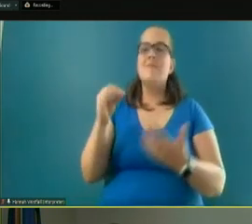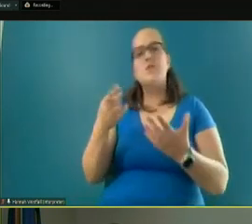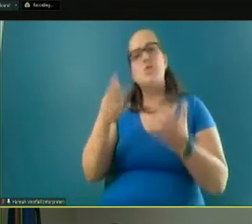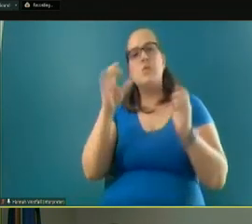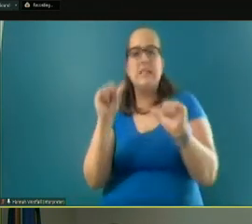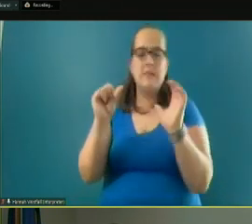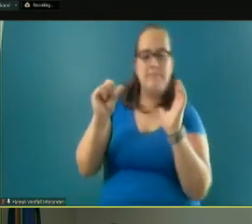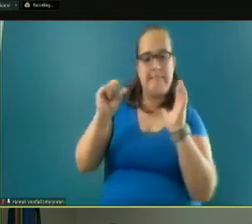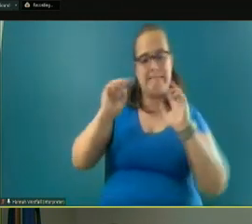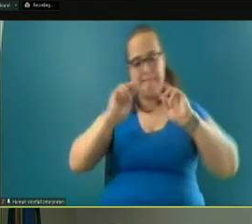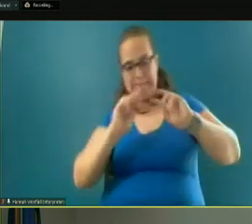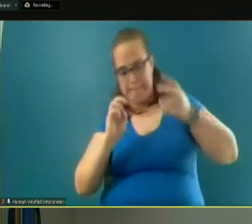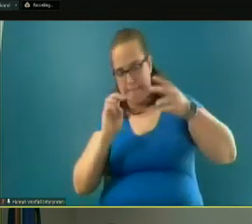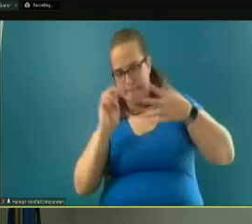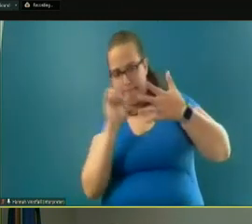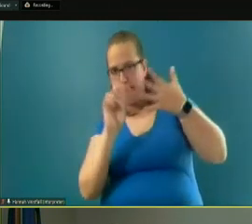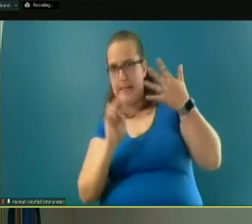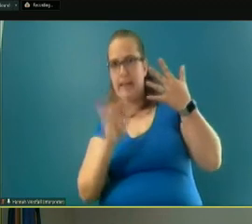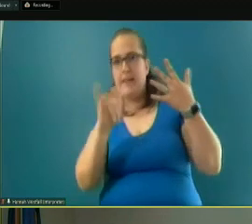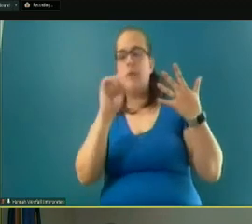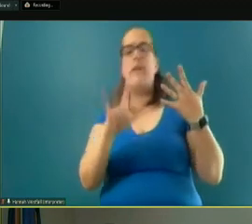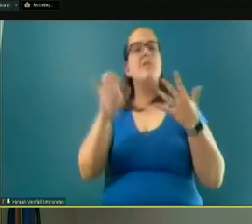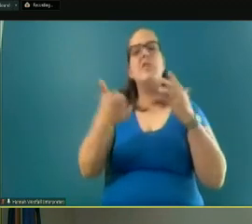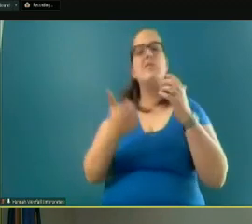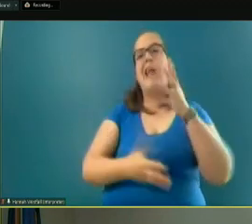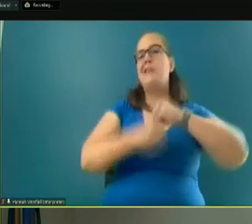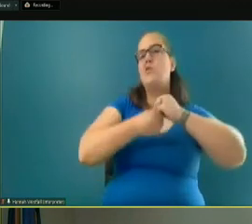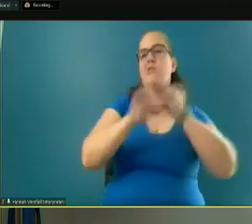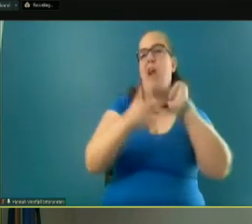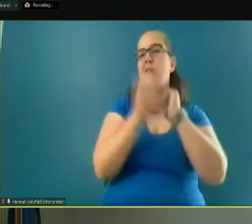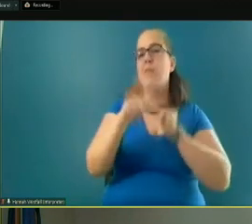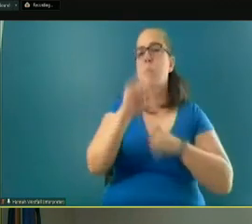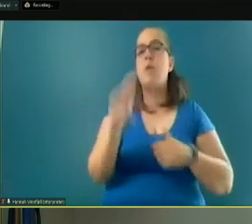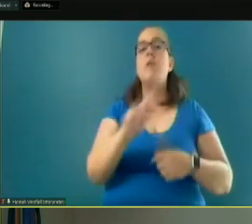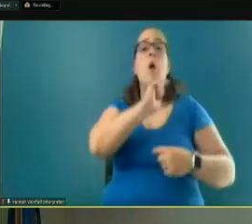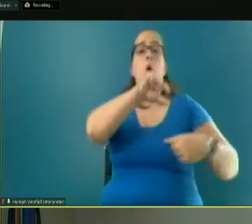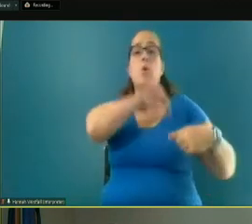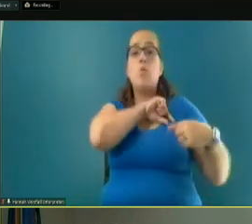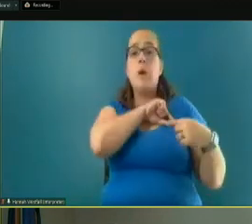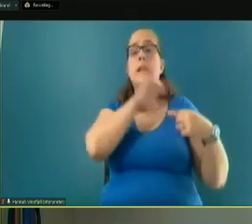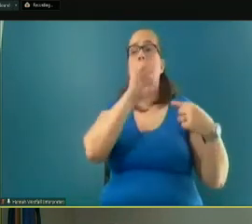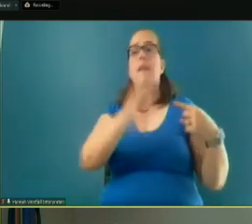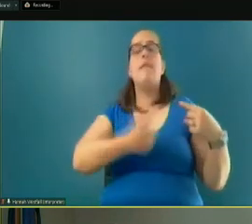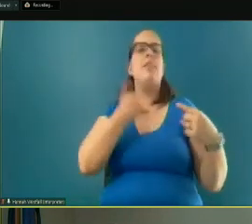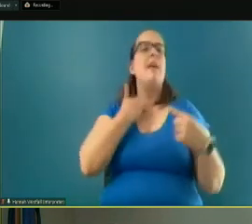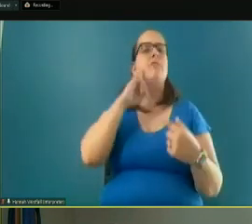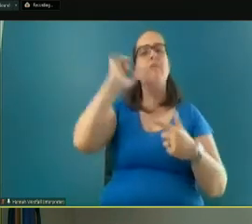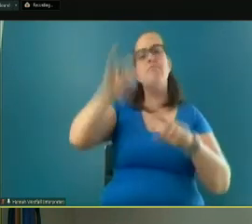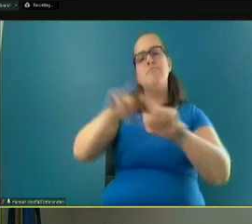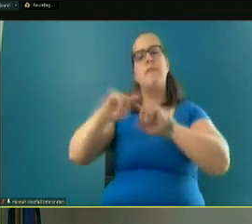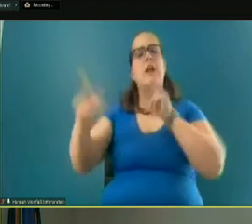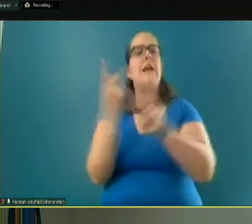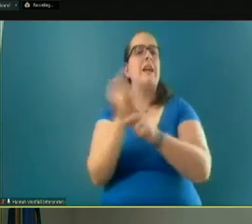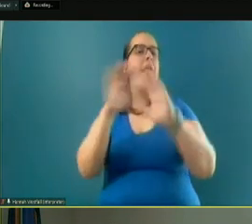into that question, so this is just a follow-on question. But the quality of life for these different types of housing that